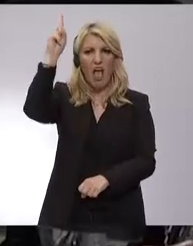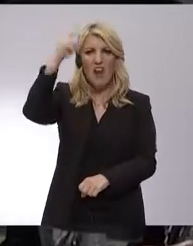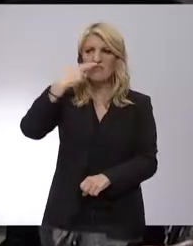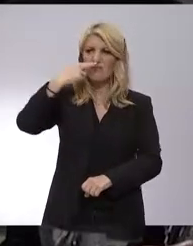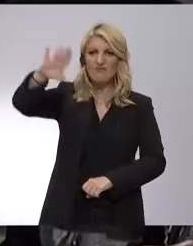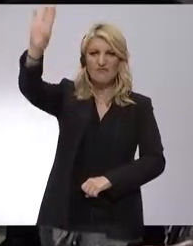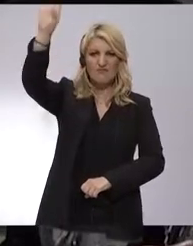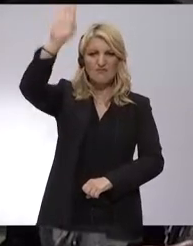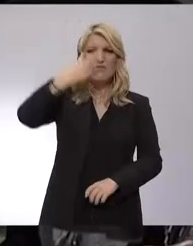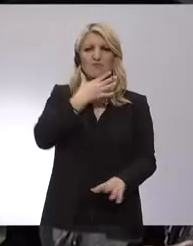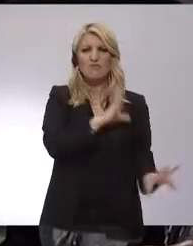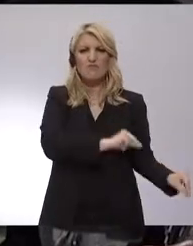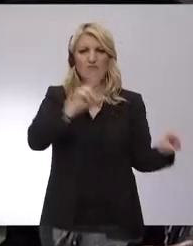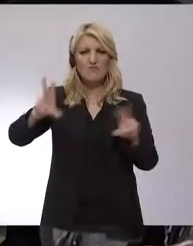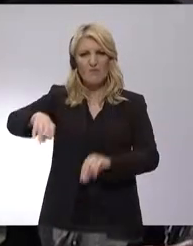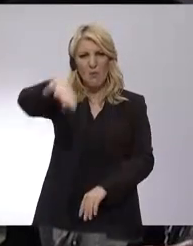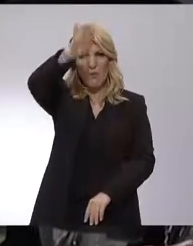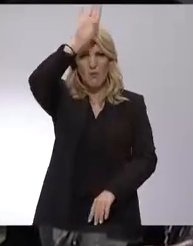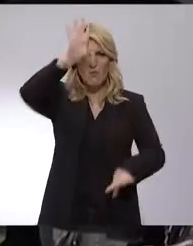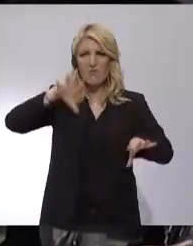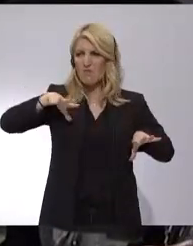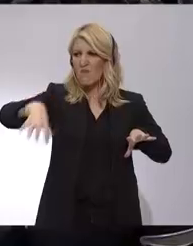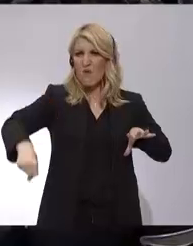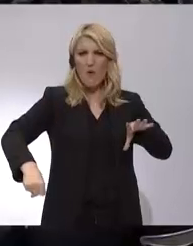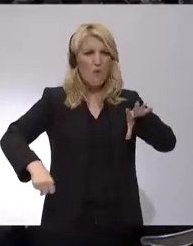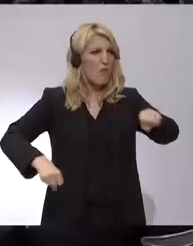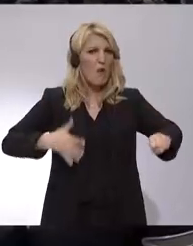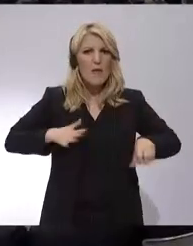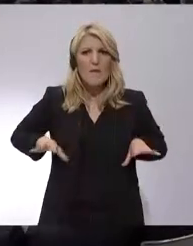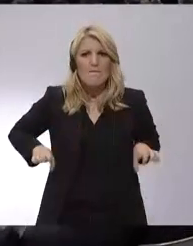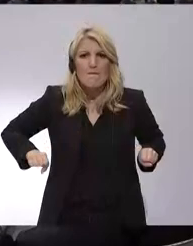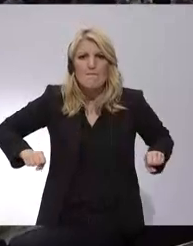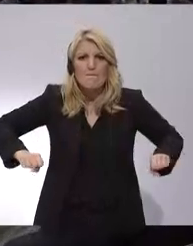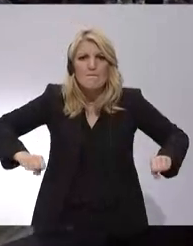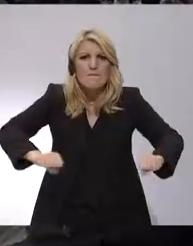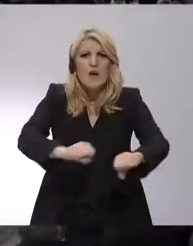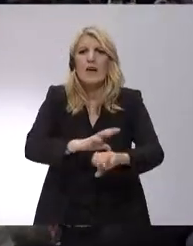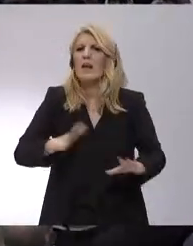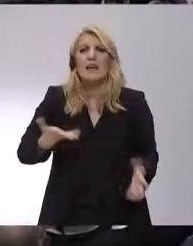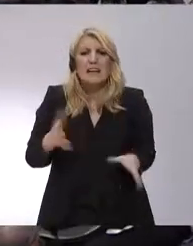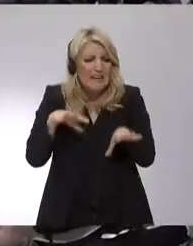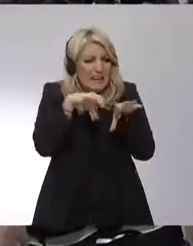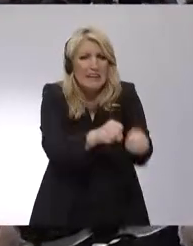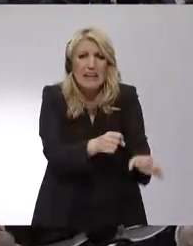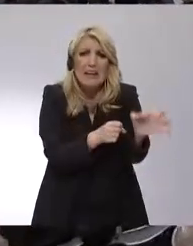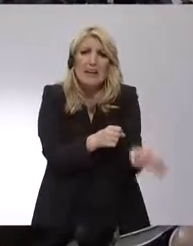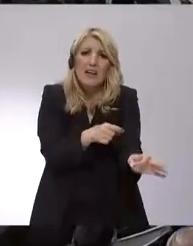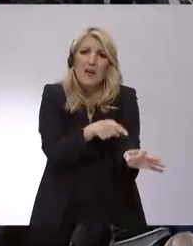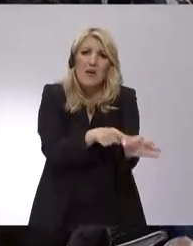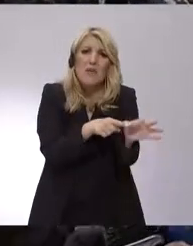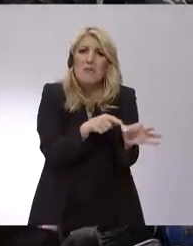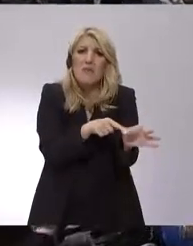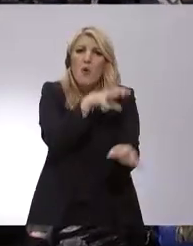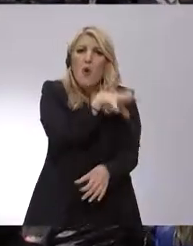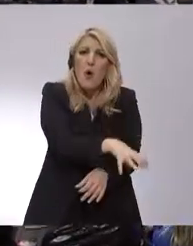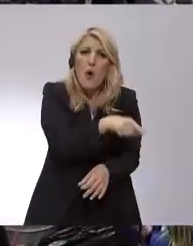we to occupy a free country of Ukraine and a few brave men